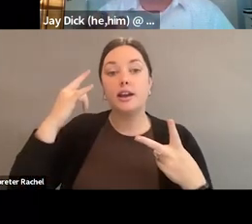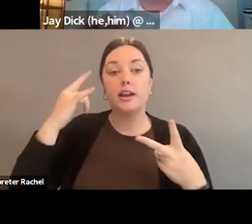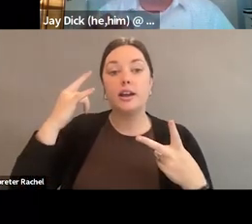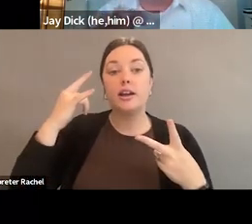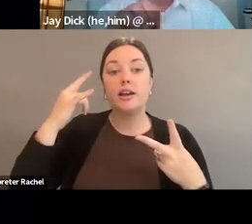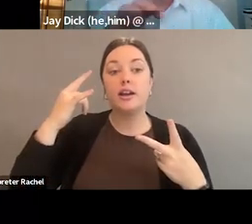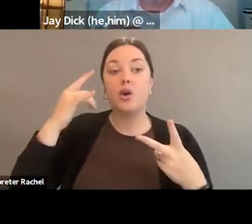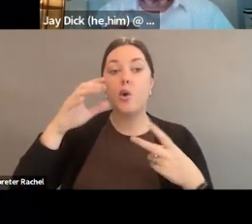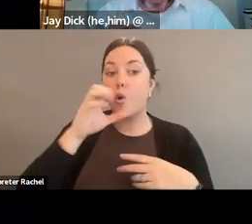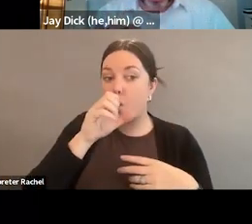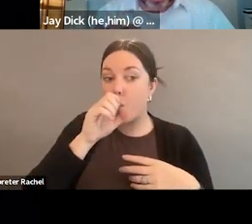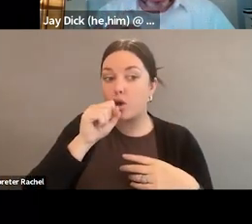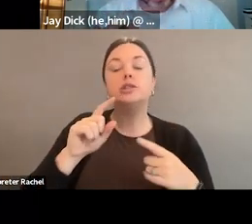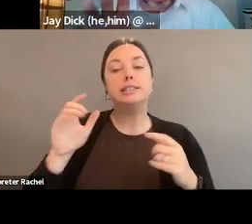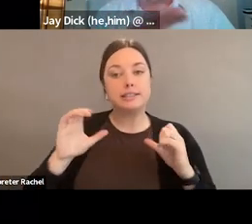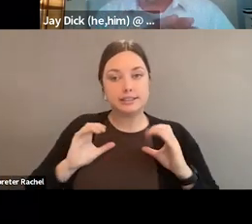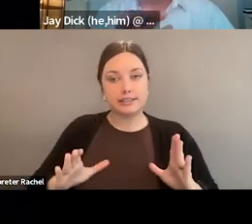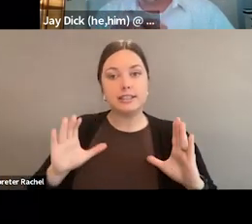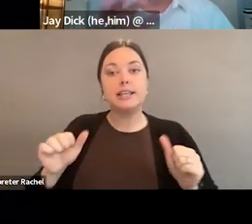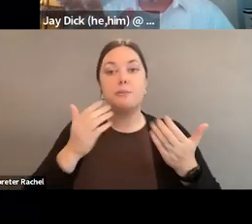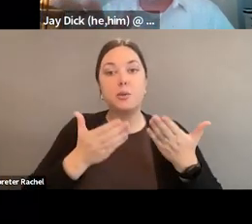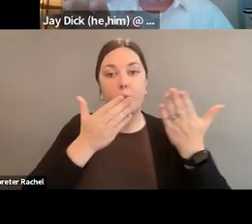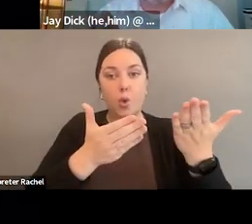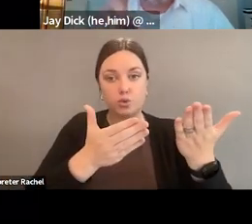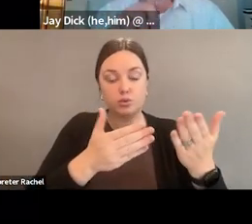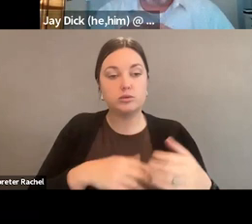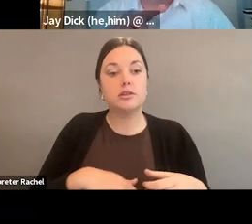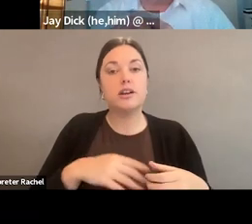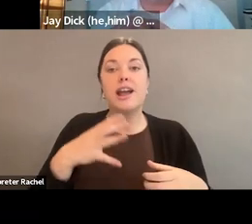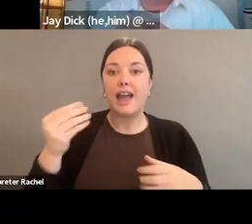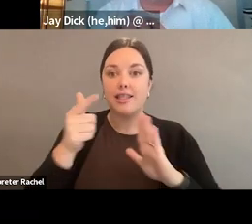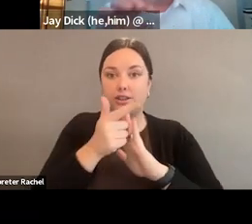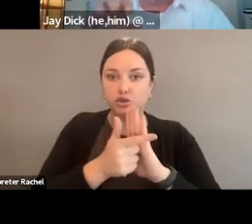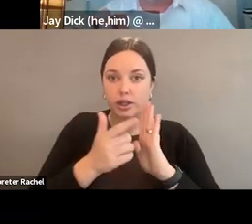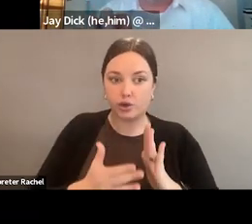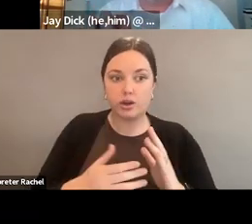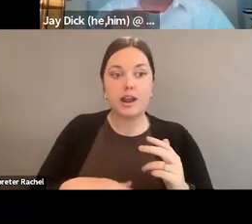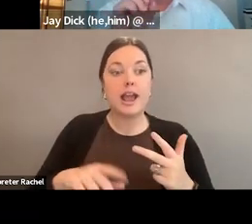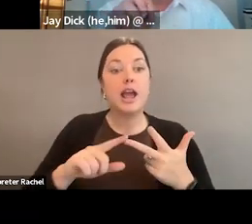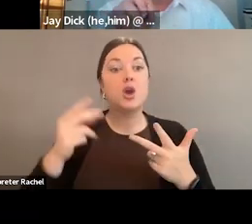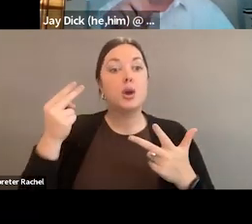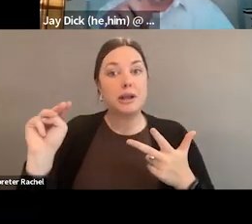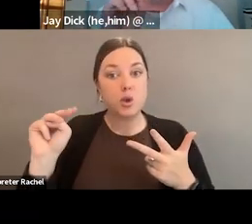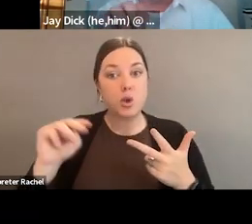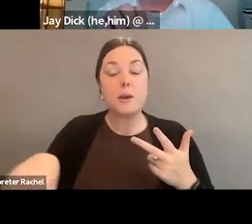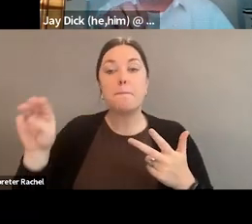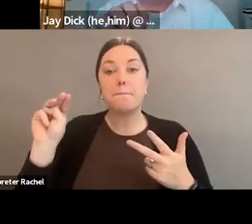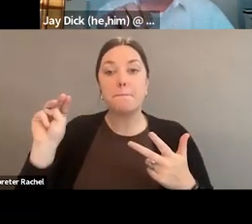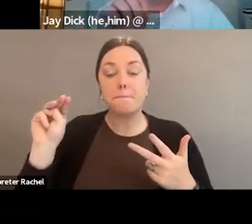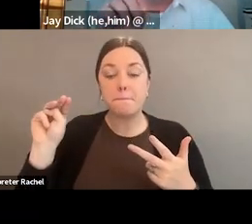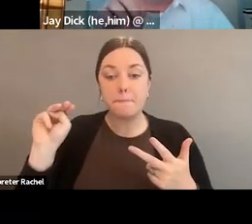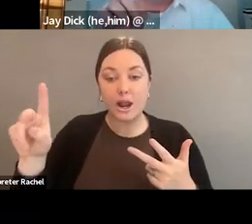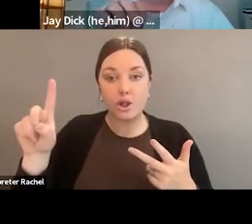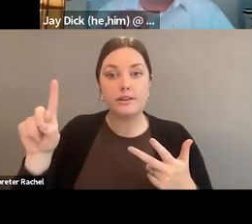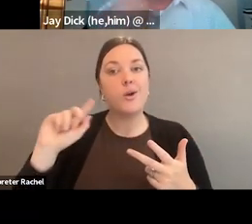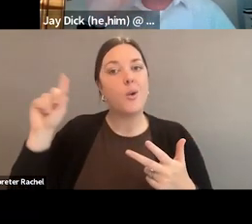citizens can propose ballot initiatives, but the legislature can also do it. And in New Mexico and Maryland, only – they can